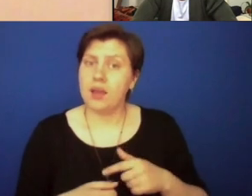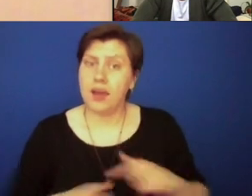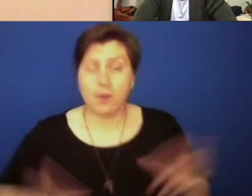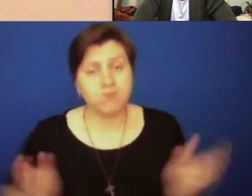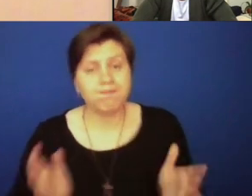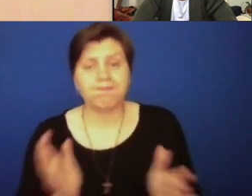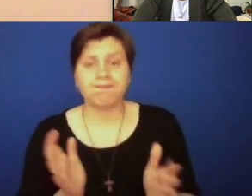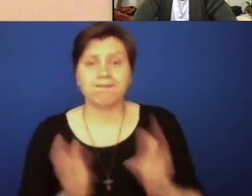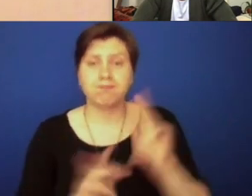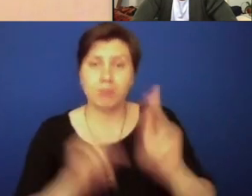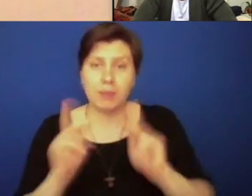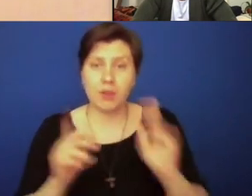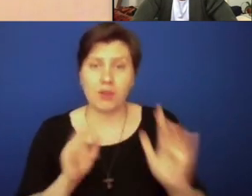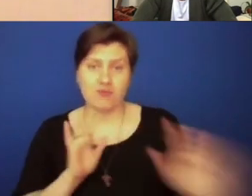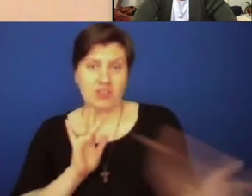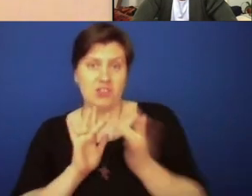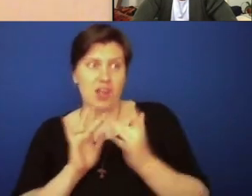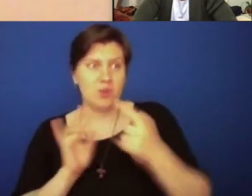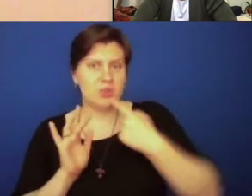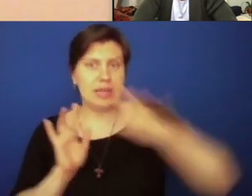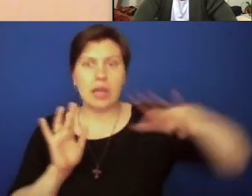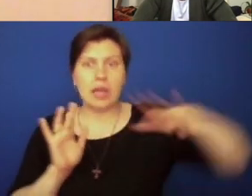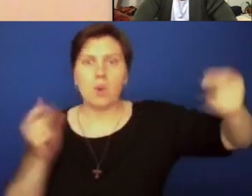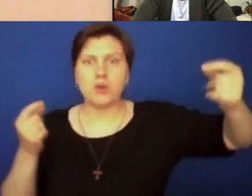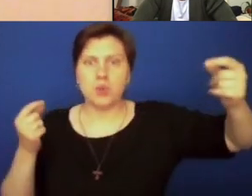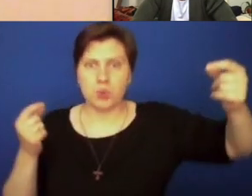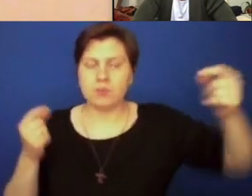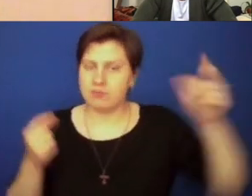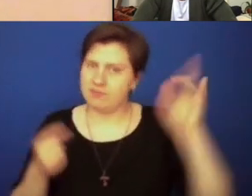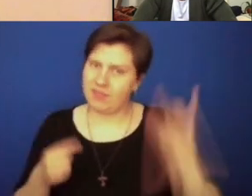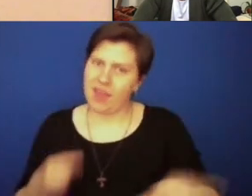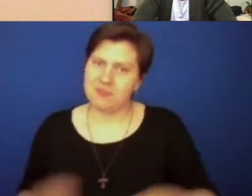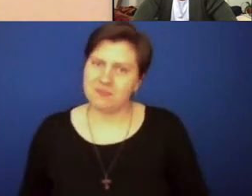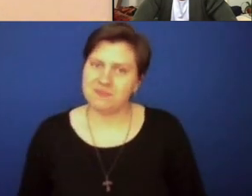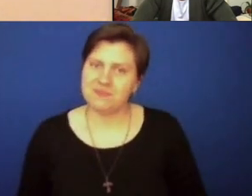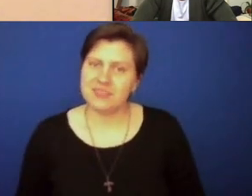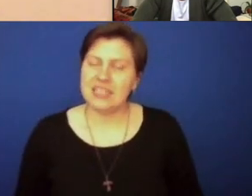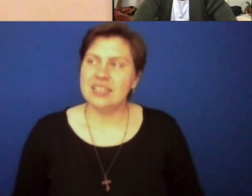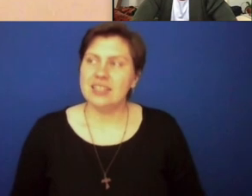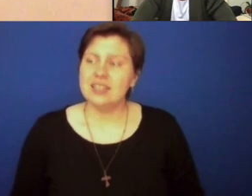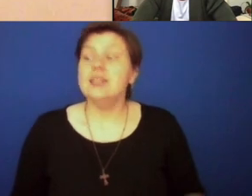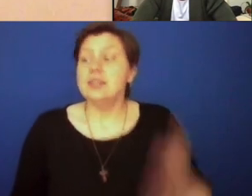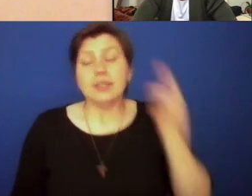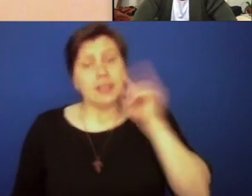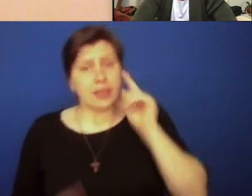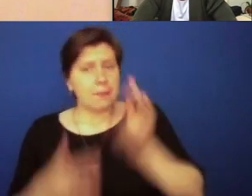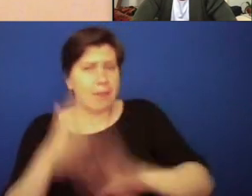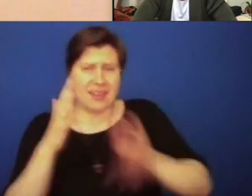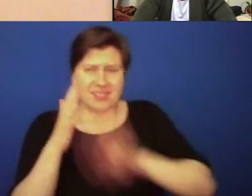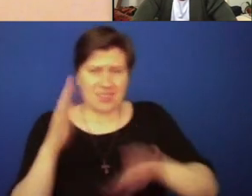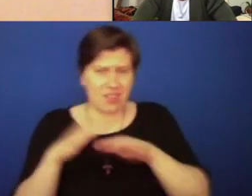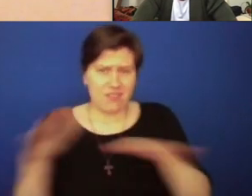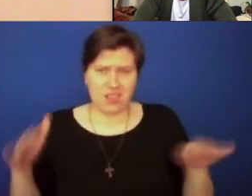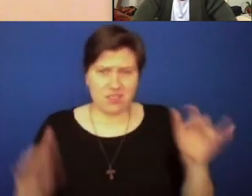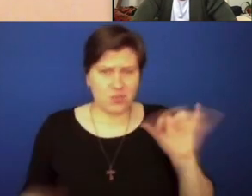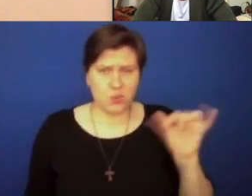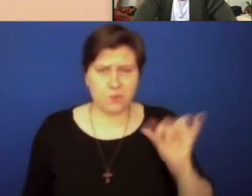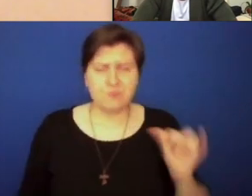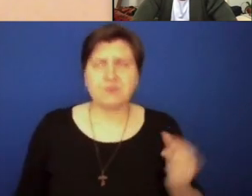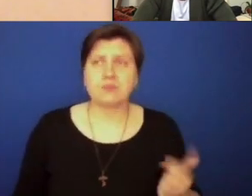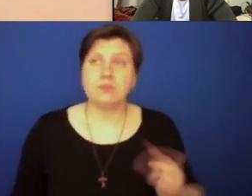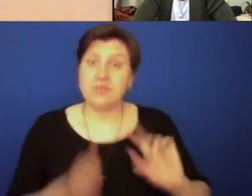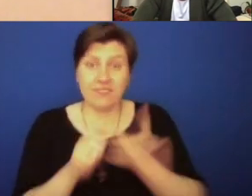encouraged by those individuals who have reached out to me to sort of figure out what to do. I think also on a very basic level, right,